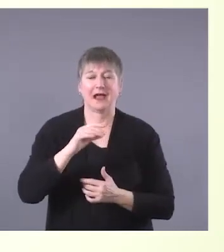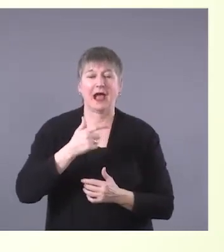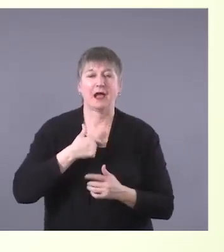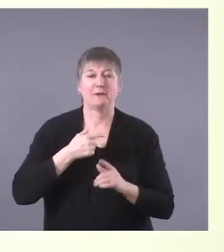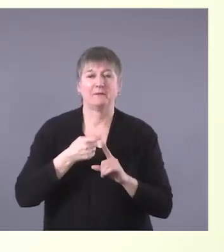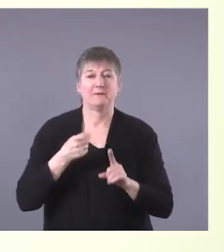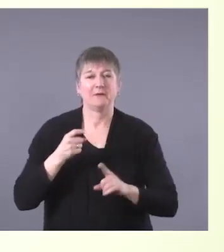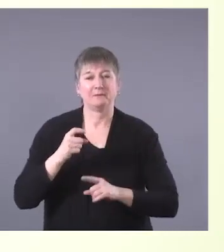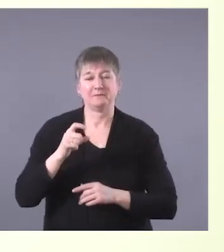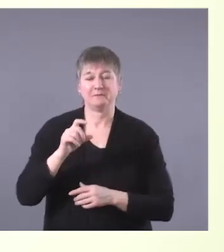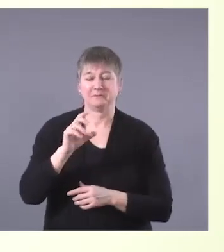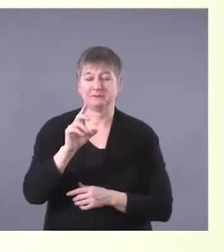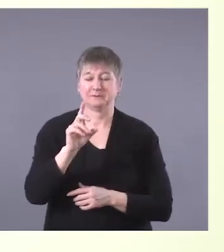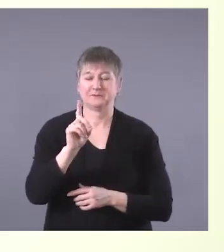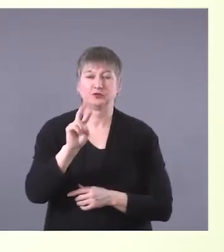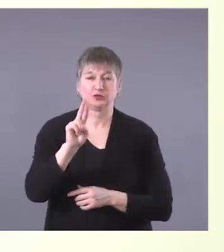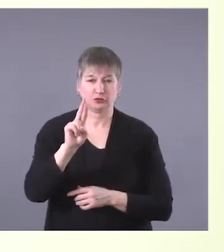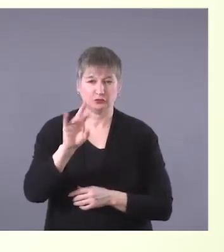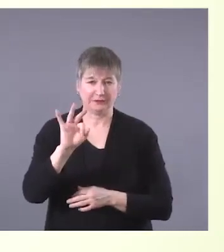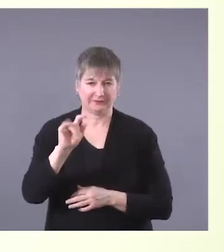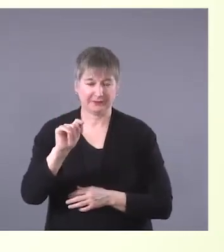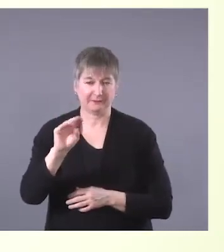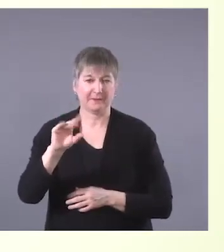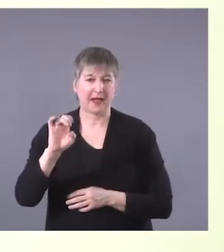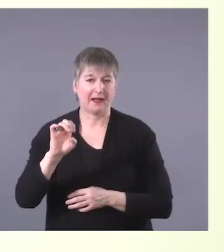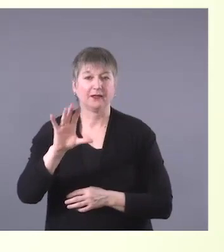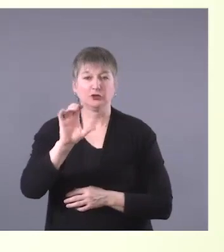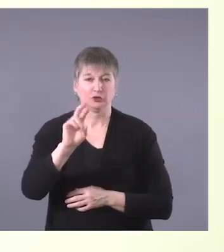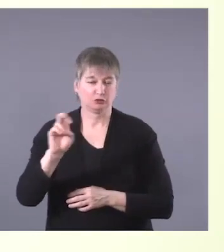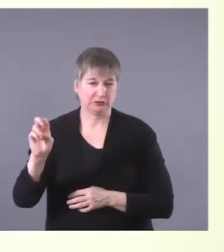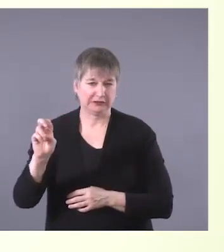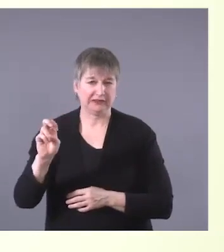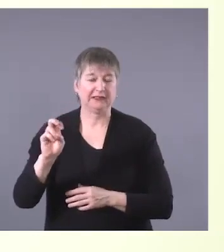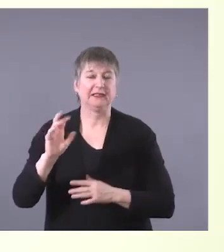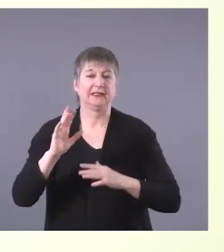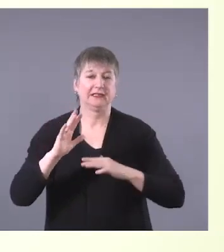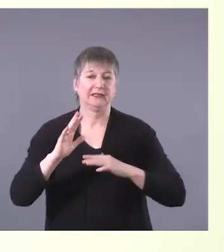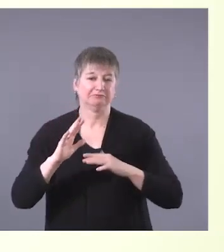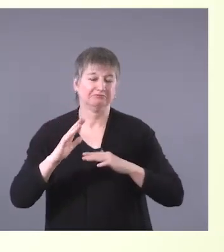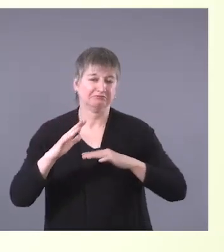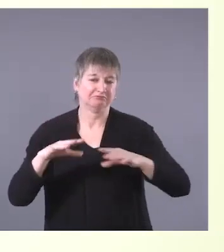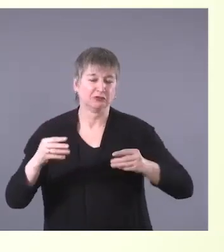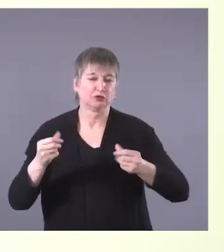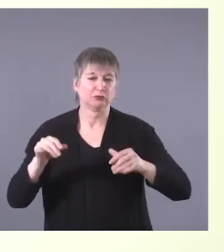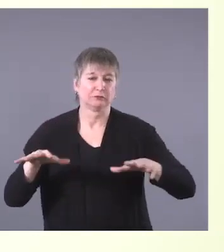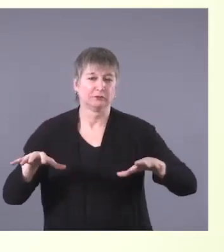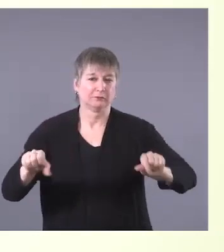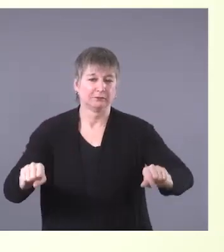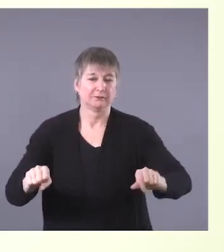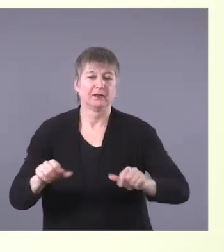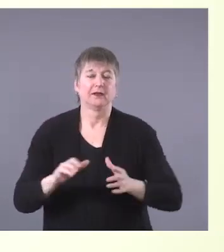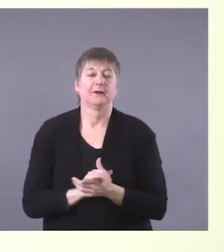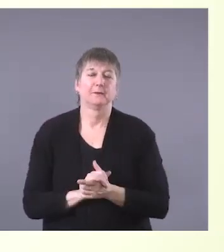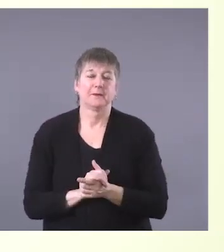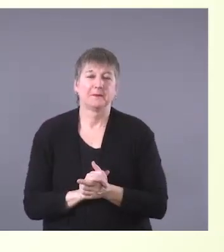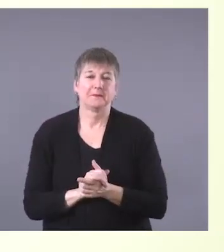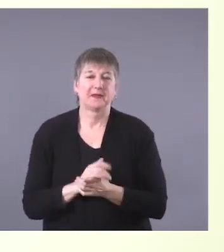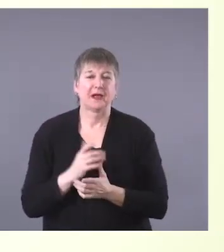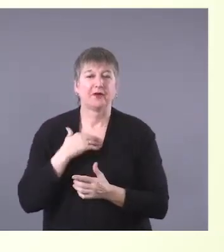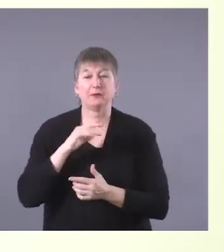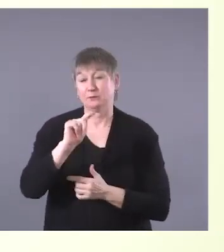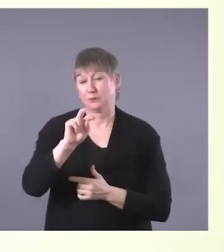from Drift Kyle Cree First Nations in the Treaty 8 Territory. I'm a part of the Stollery